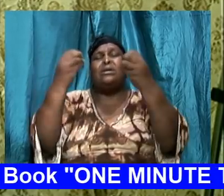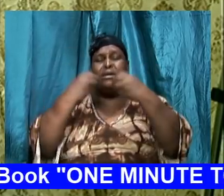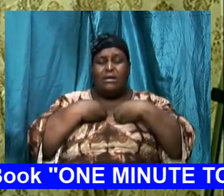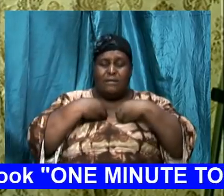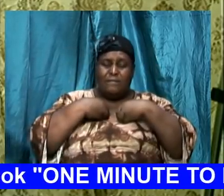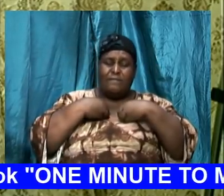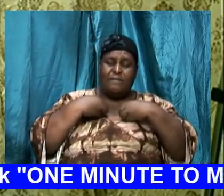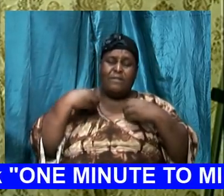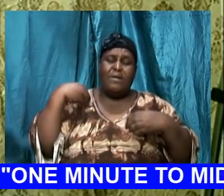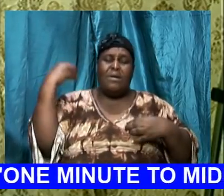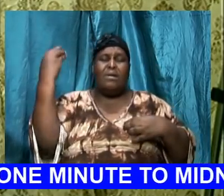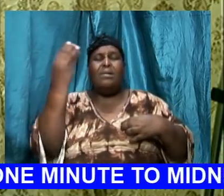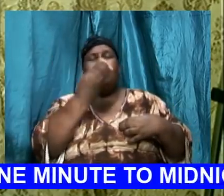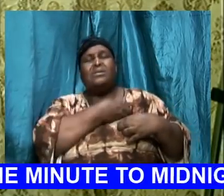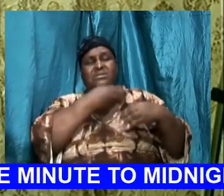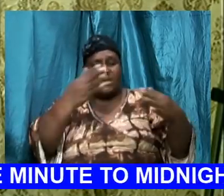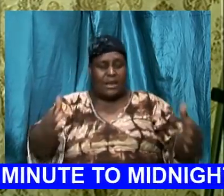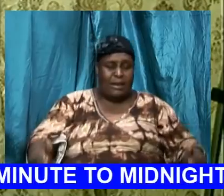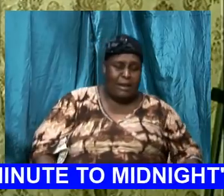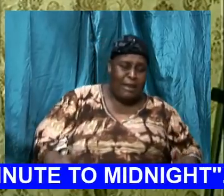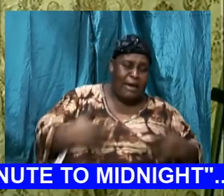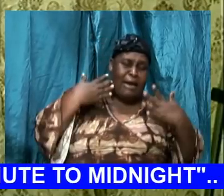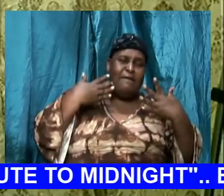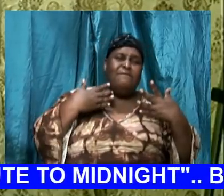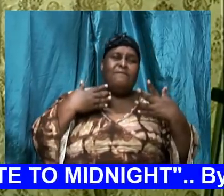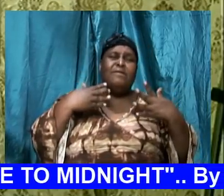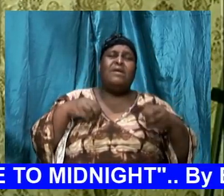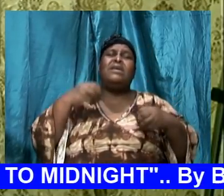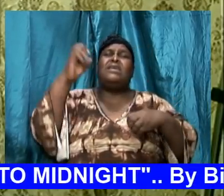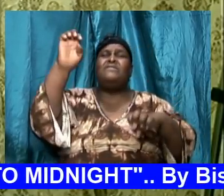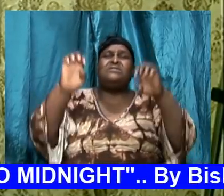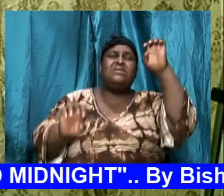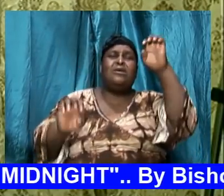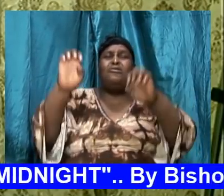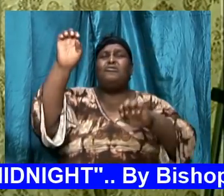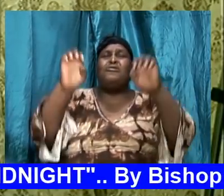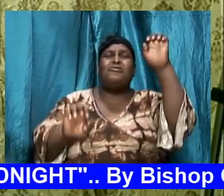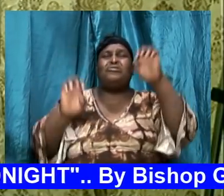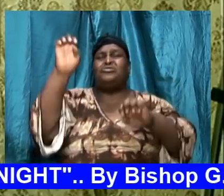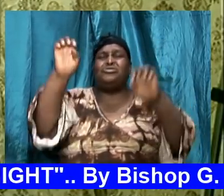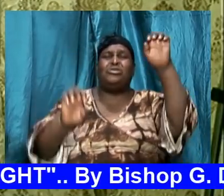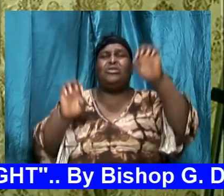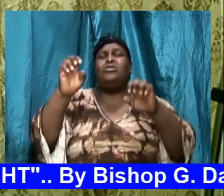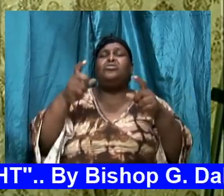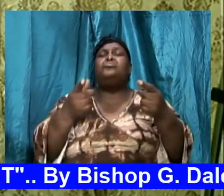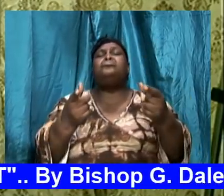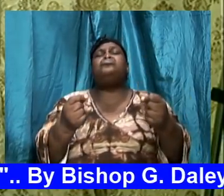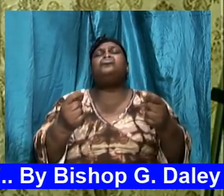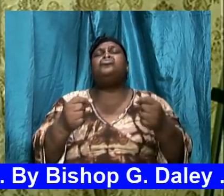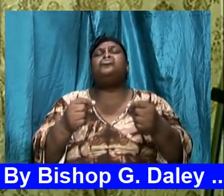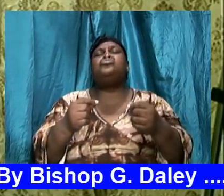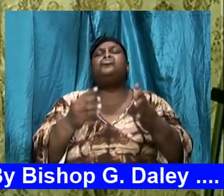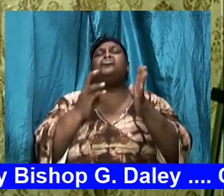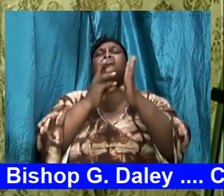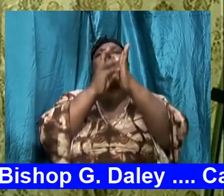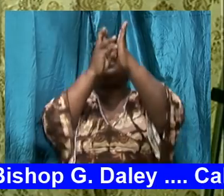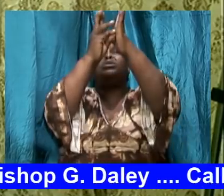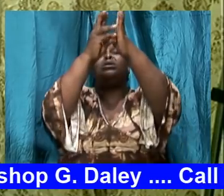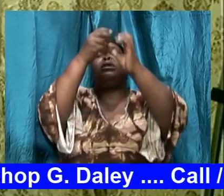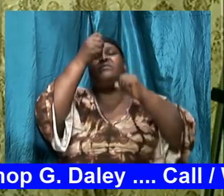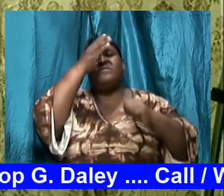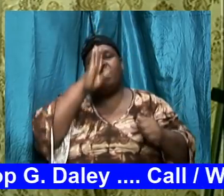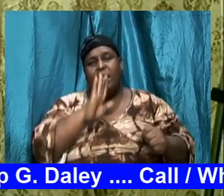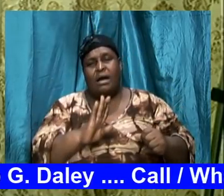it is what gives us energy to do the will of God we cannot advance